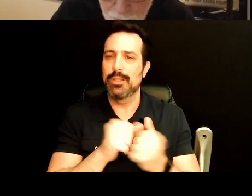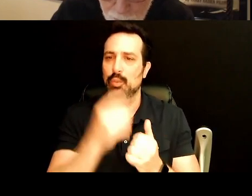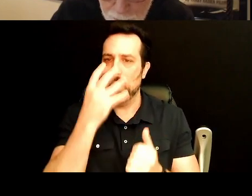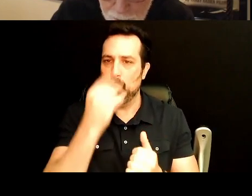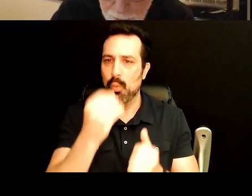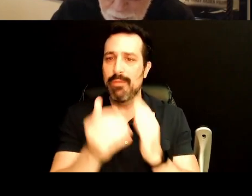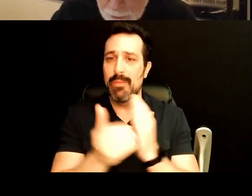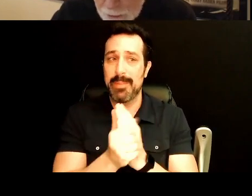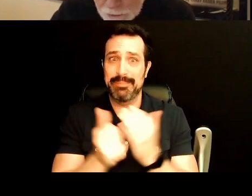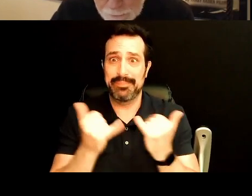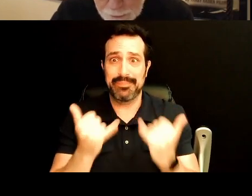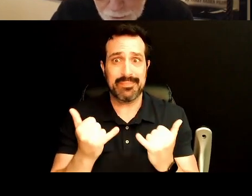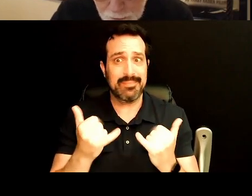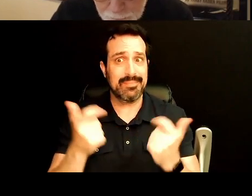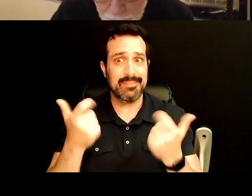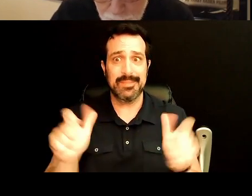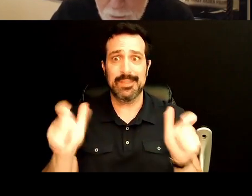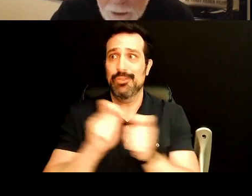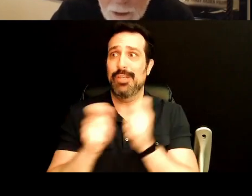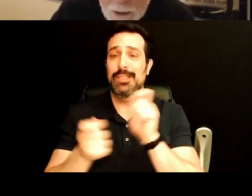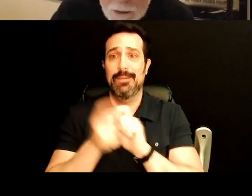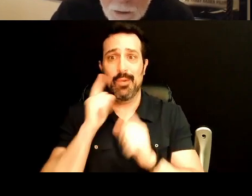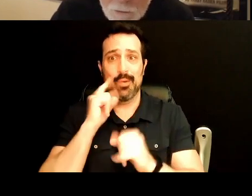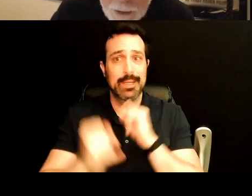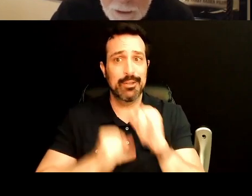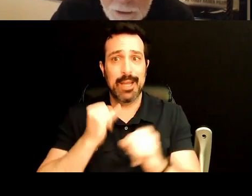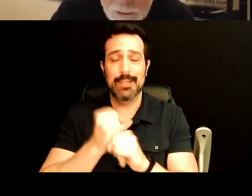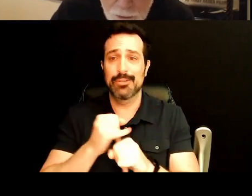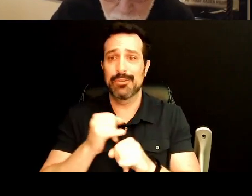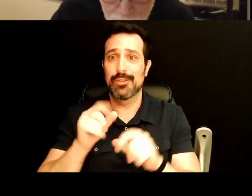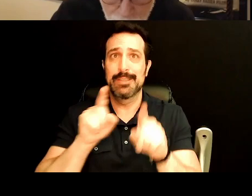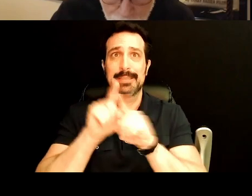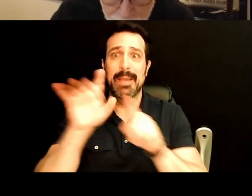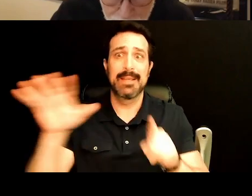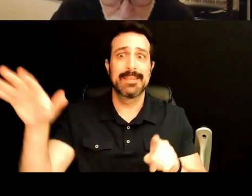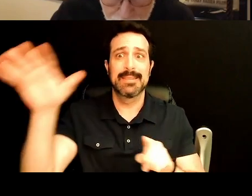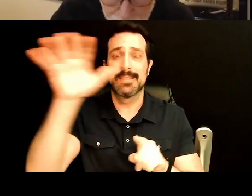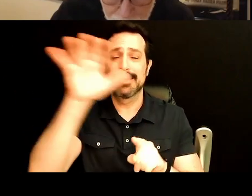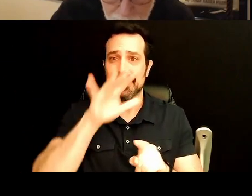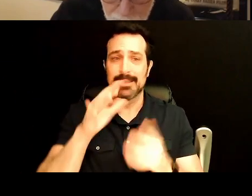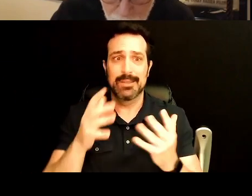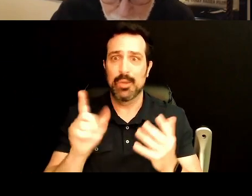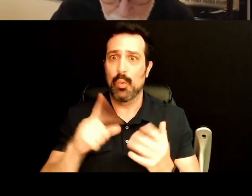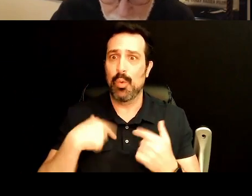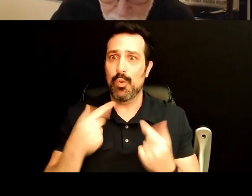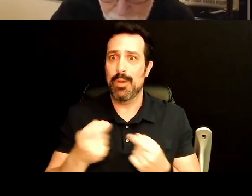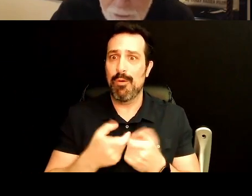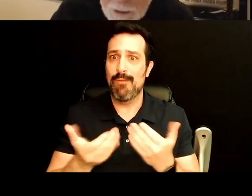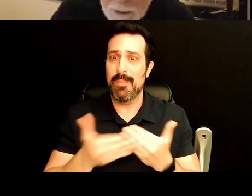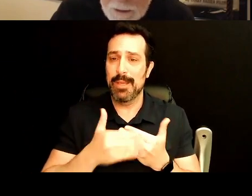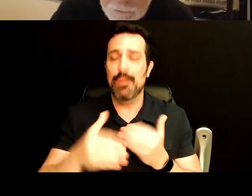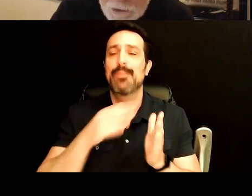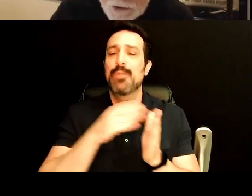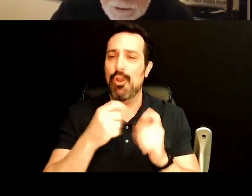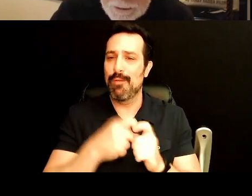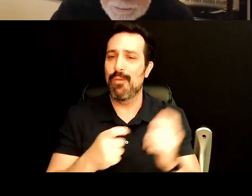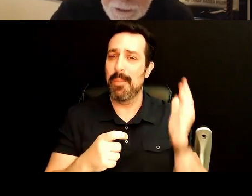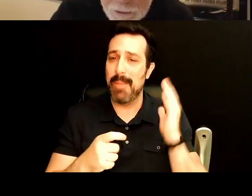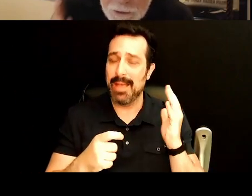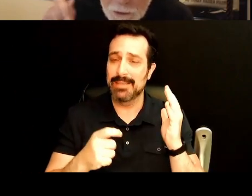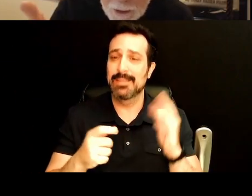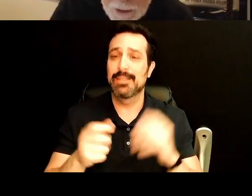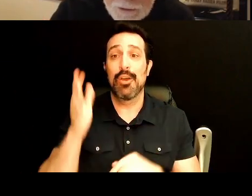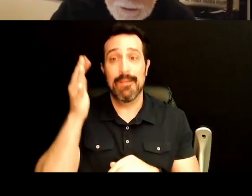major turning point in an international space exploration. Kul Vadis, where do we go from here? Learn from the past. The future